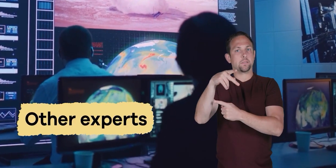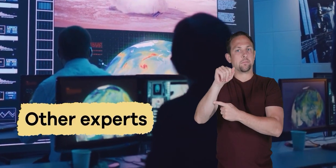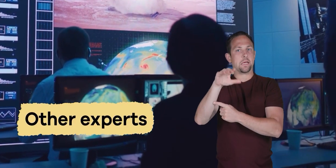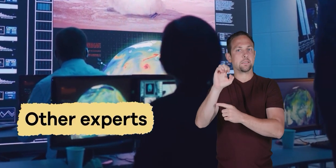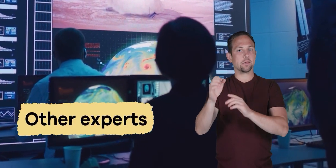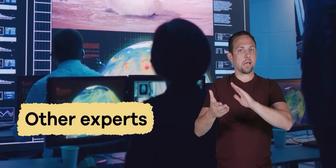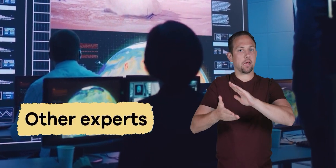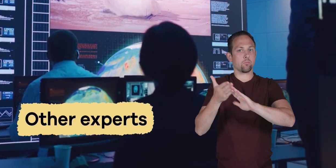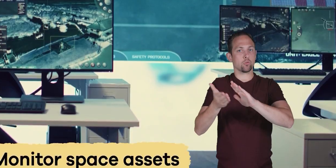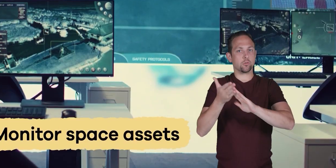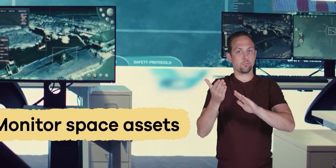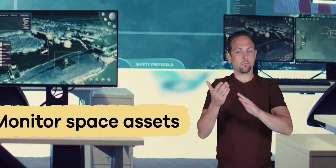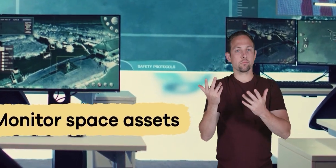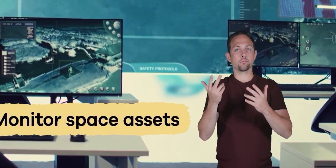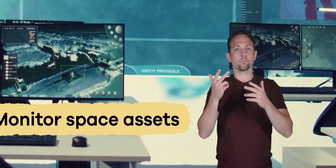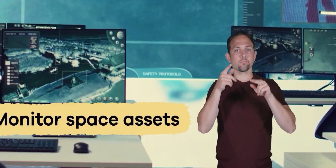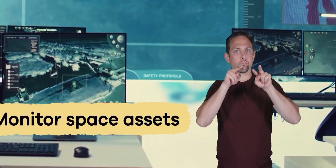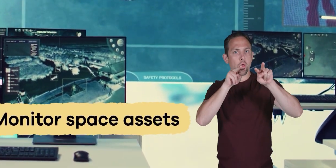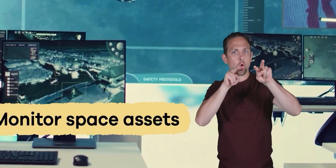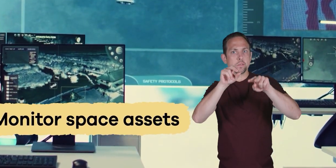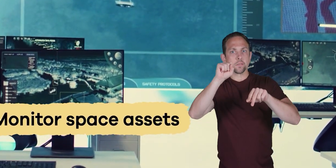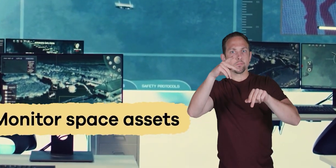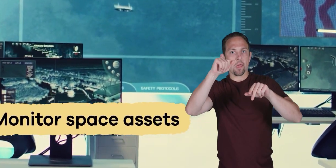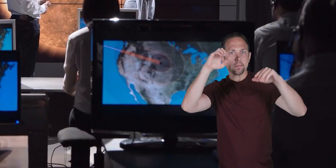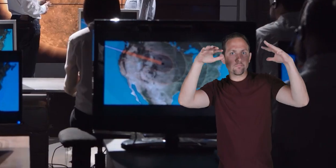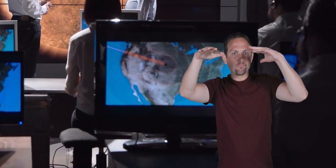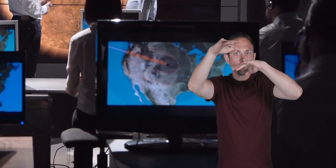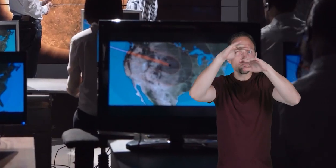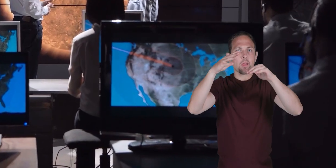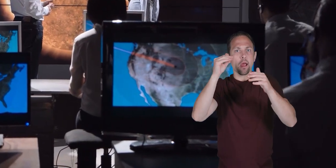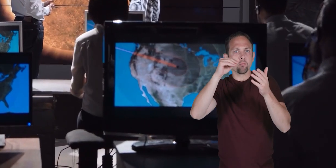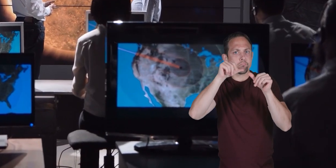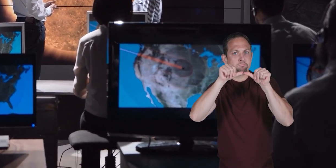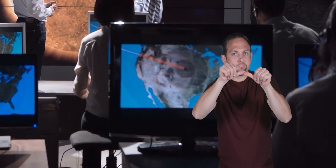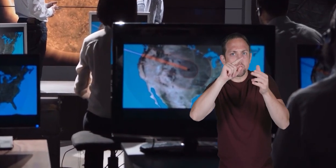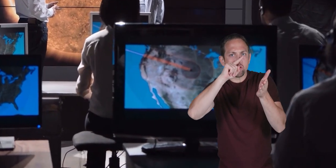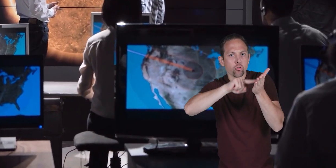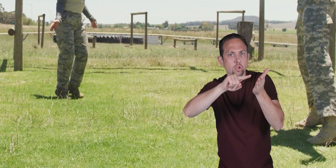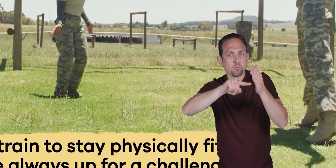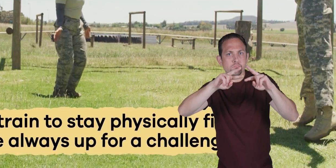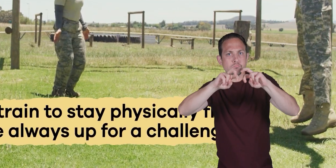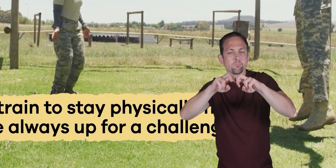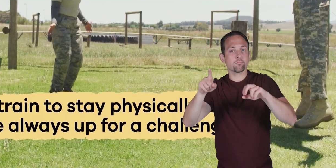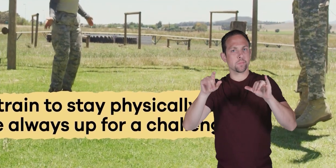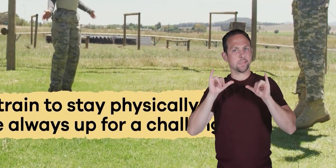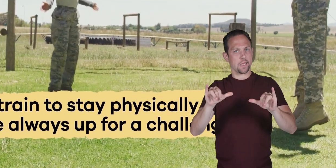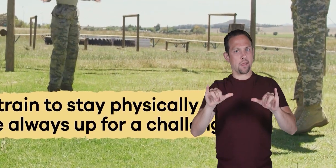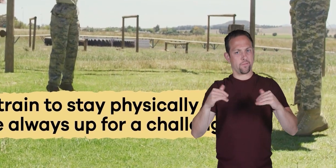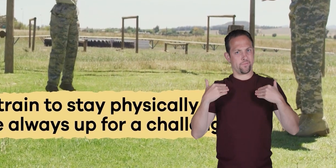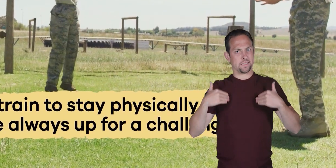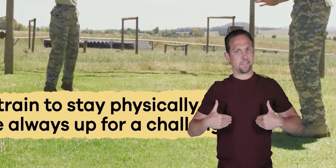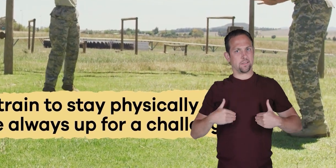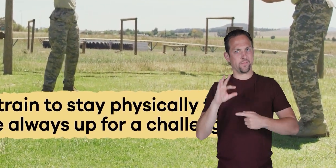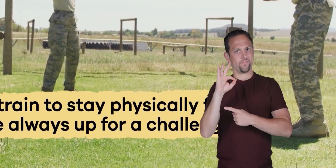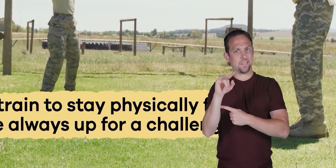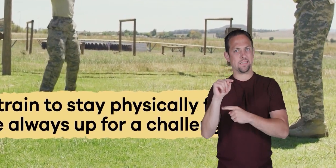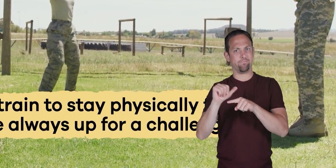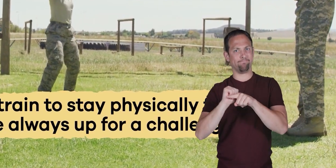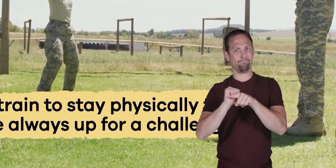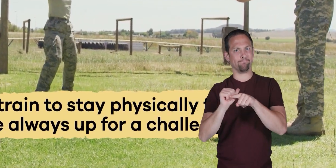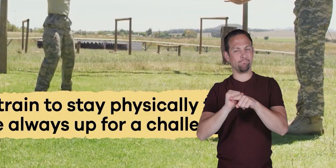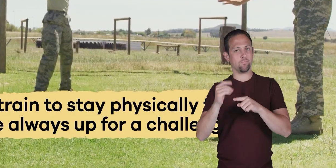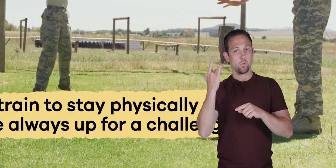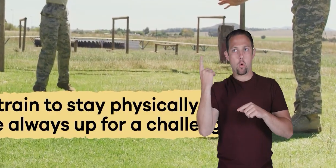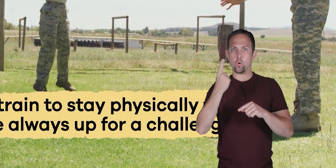space operations monitor space assets and conduct research they train to stay physically fit